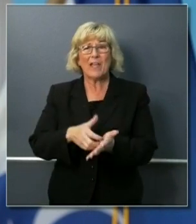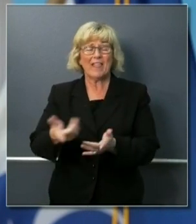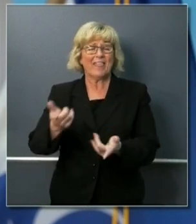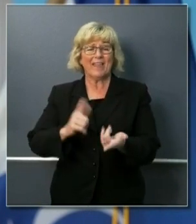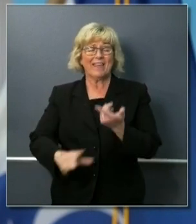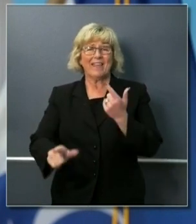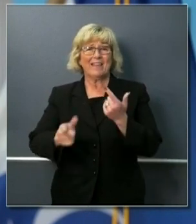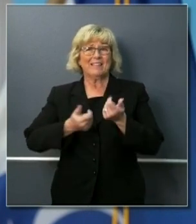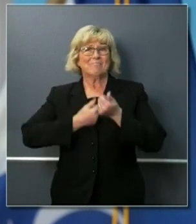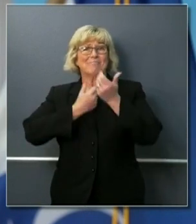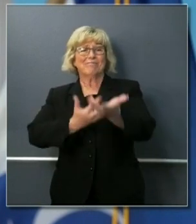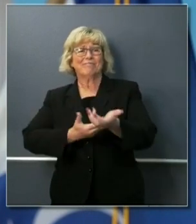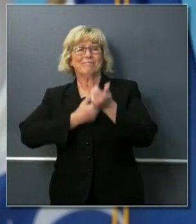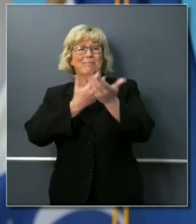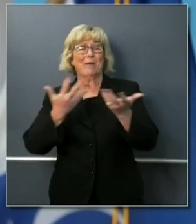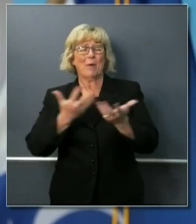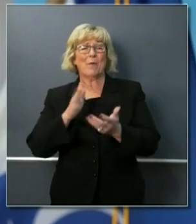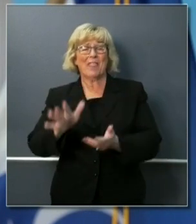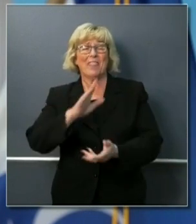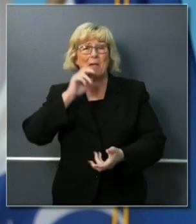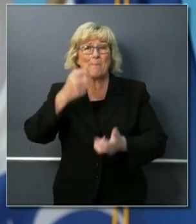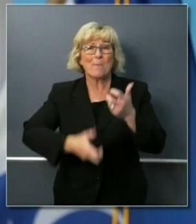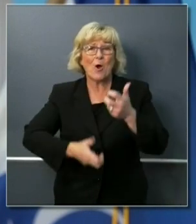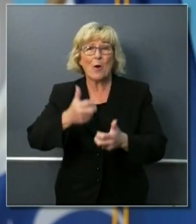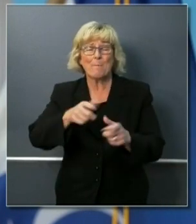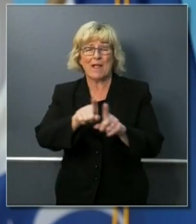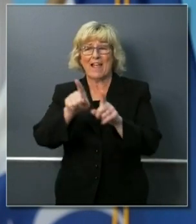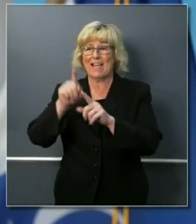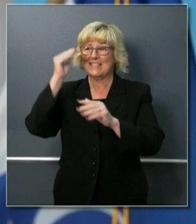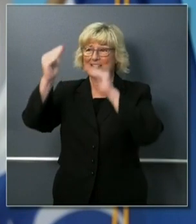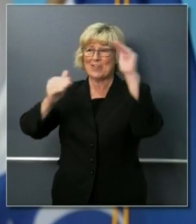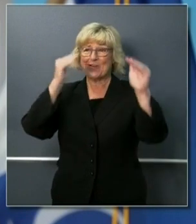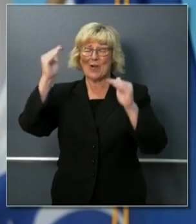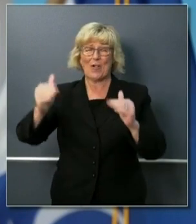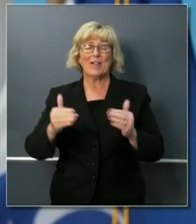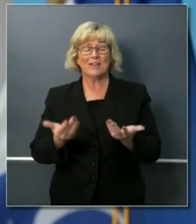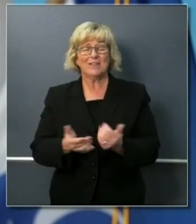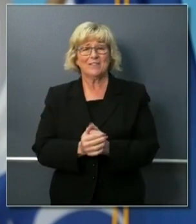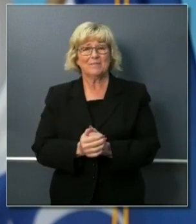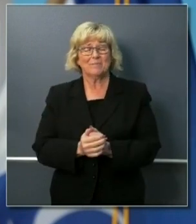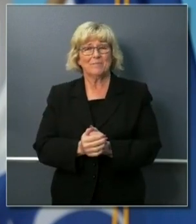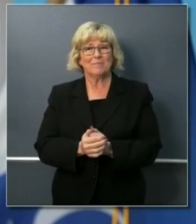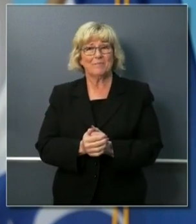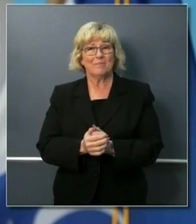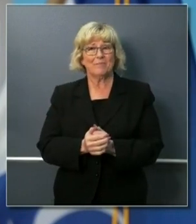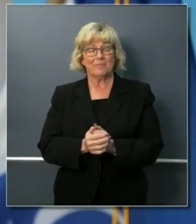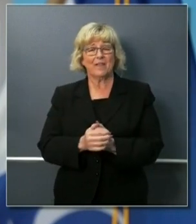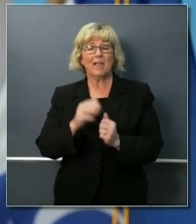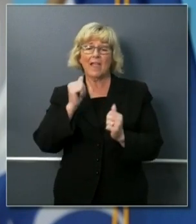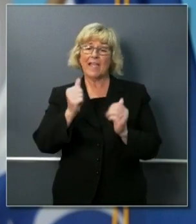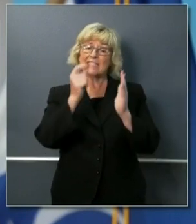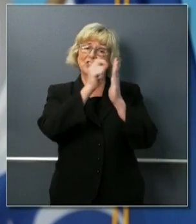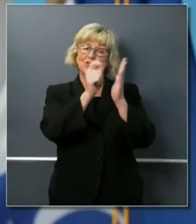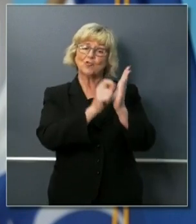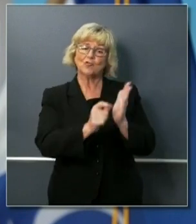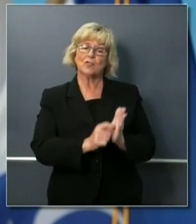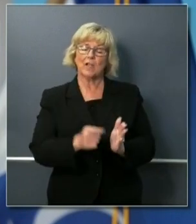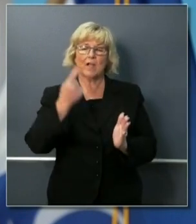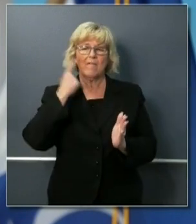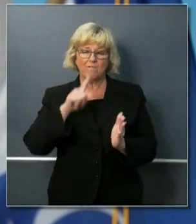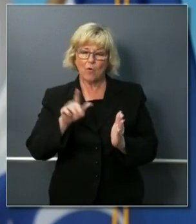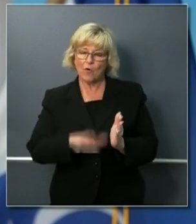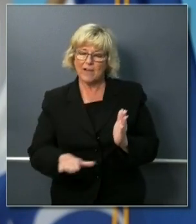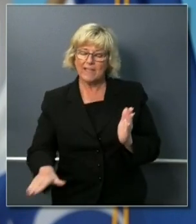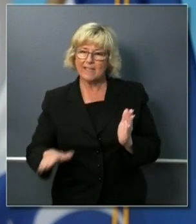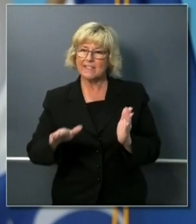to communicate as effectively as many of the adults and caregivers so we have a playbook for them as well a